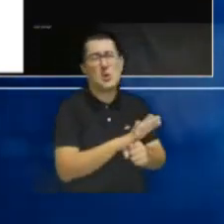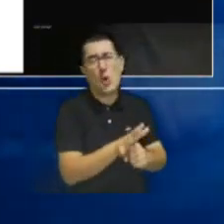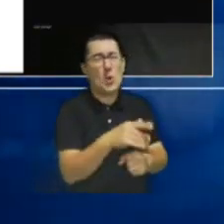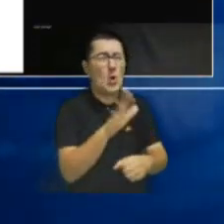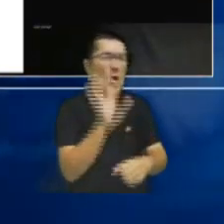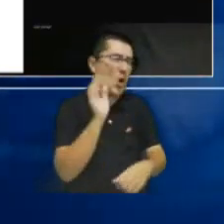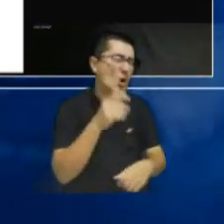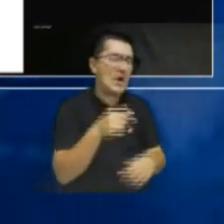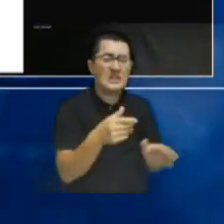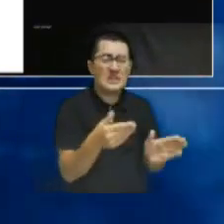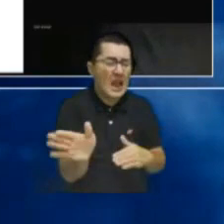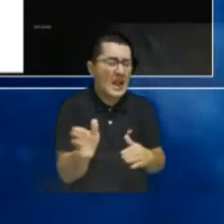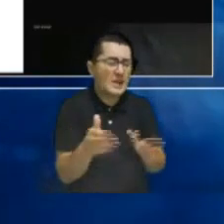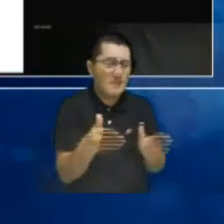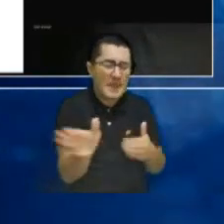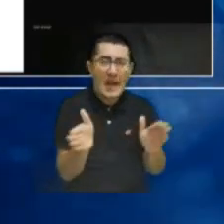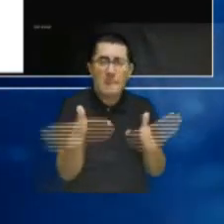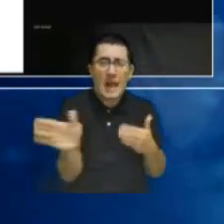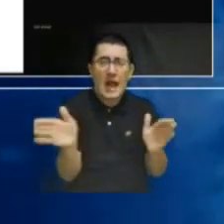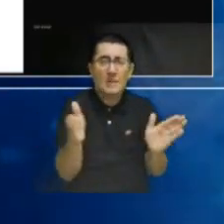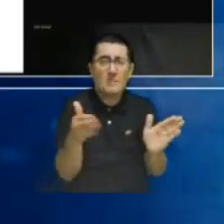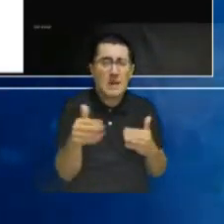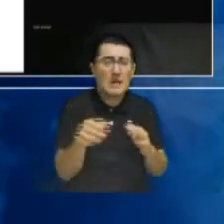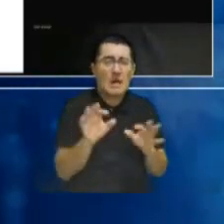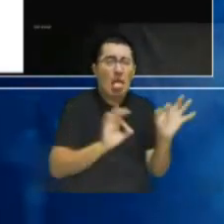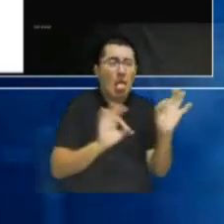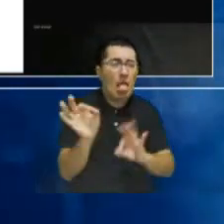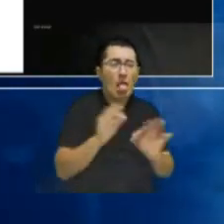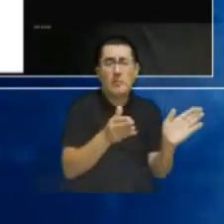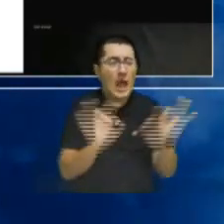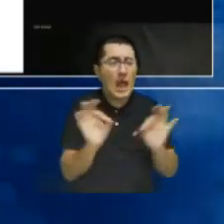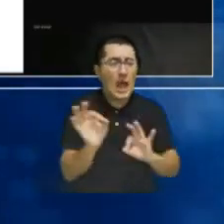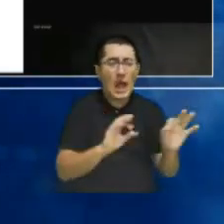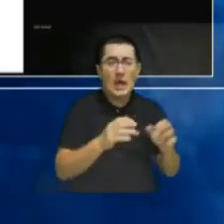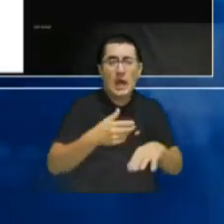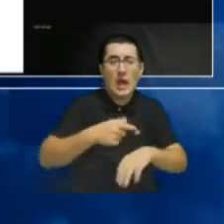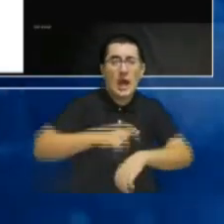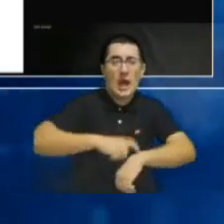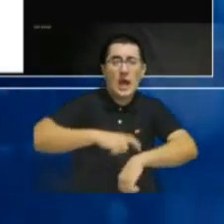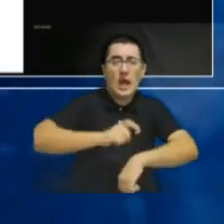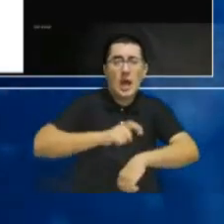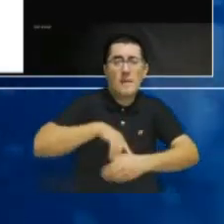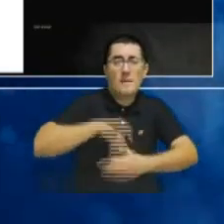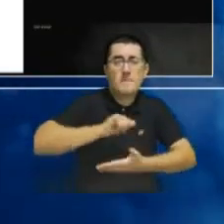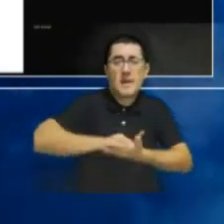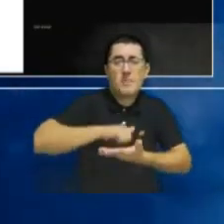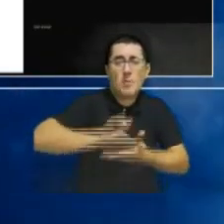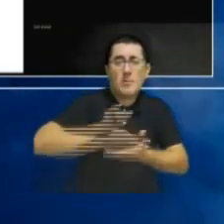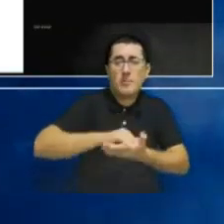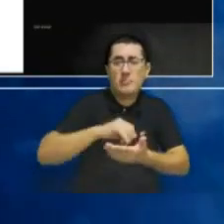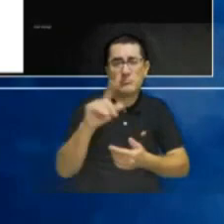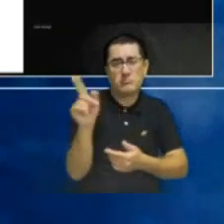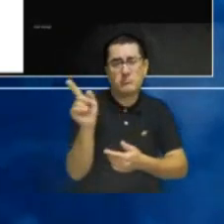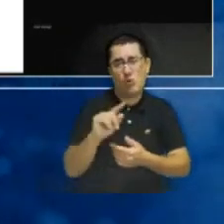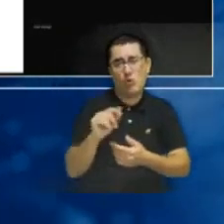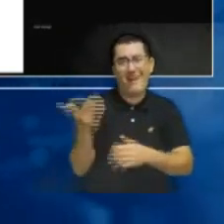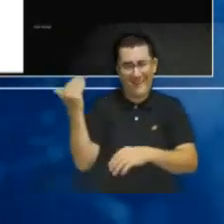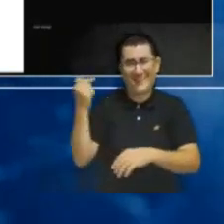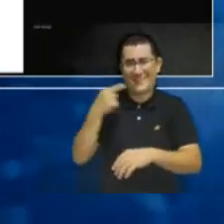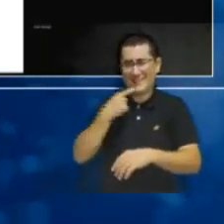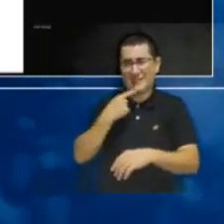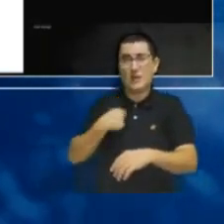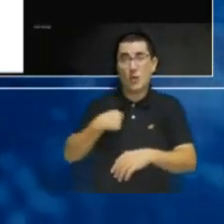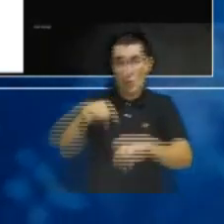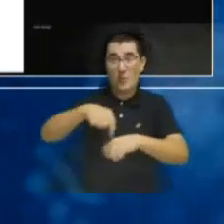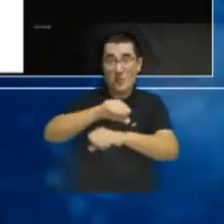forever. Rather, you need to react, so that, I must insist on one more, and also, Sofcon was mentioned